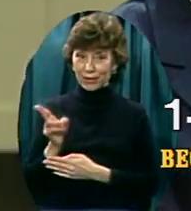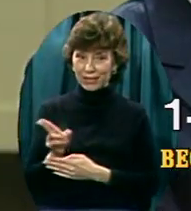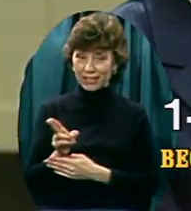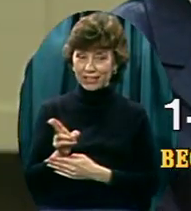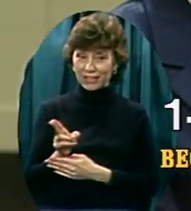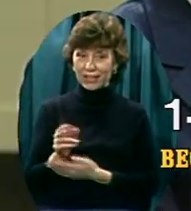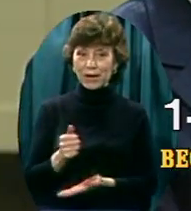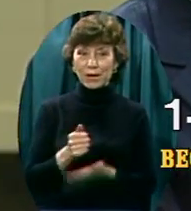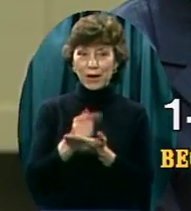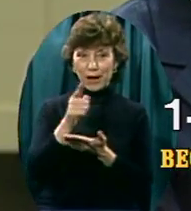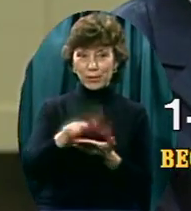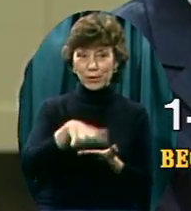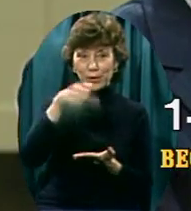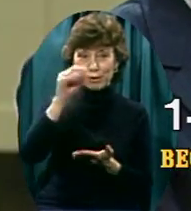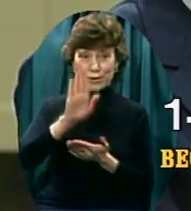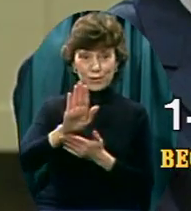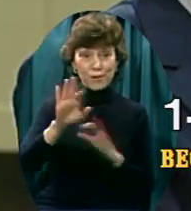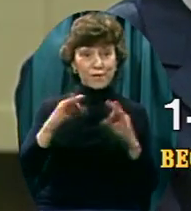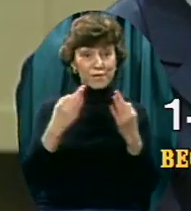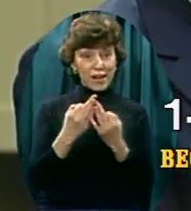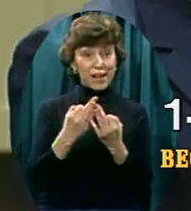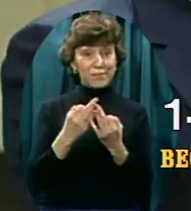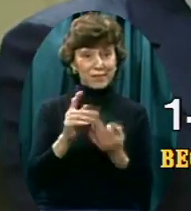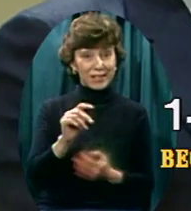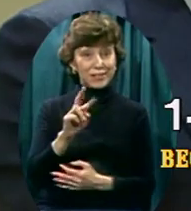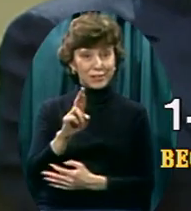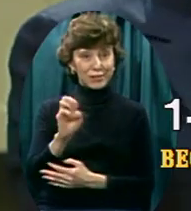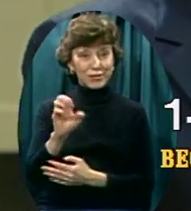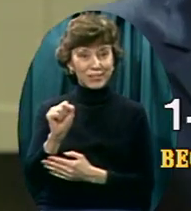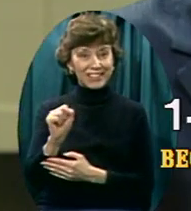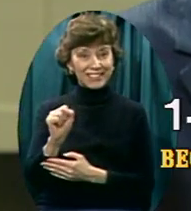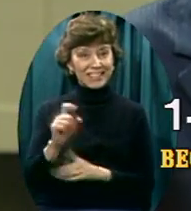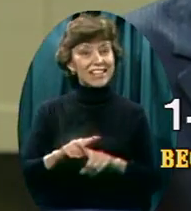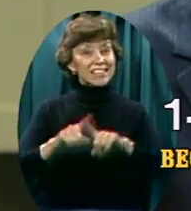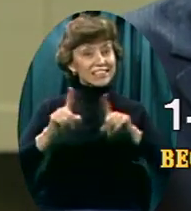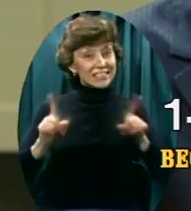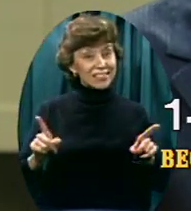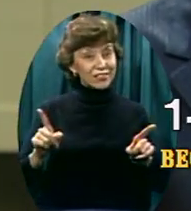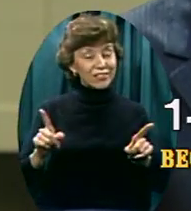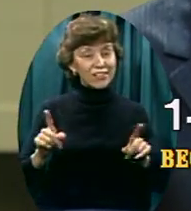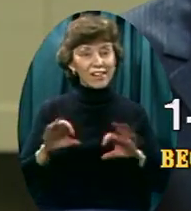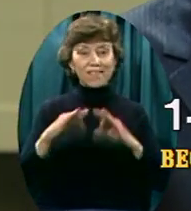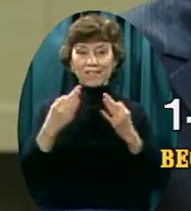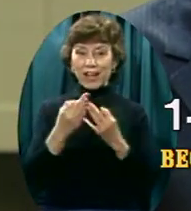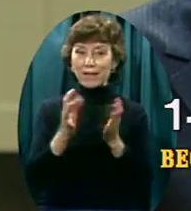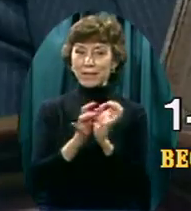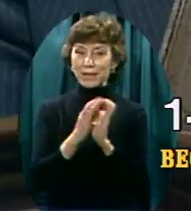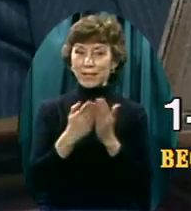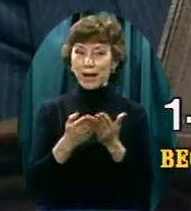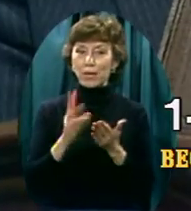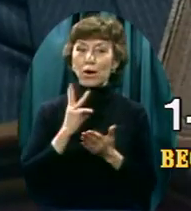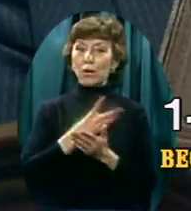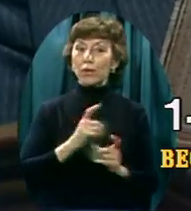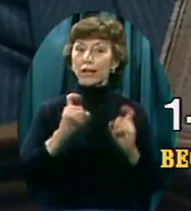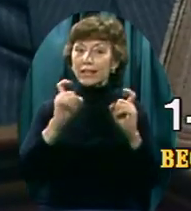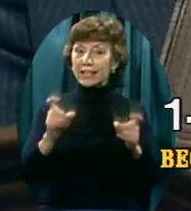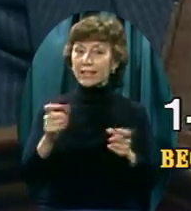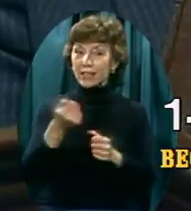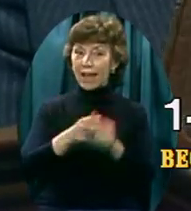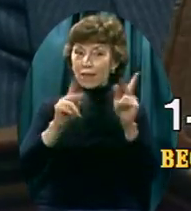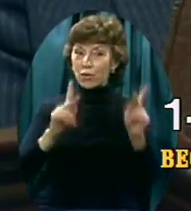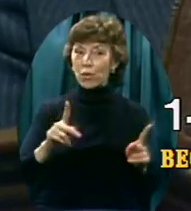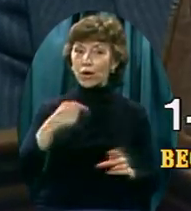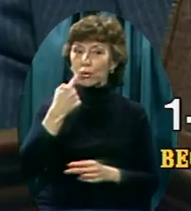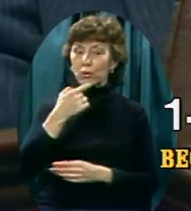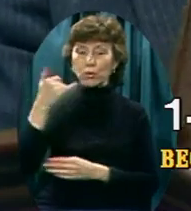It will help you learn your family tree. This is a family Bible unlike anything that I know of in print. And we are giving it to everyone who dials and